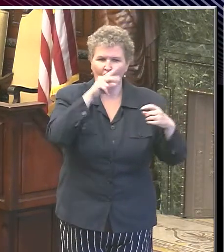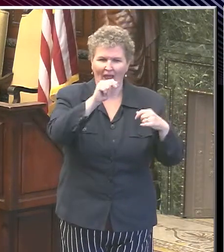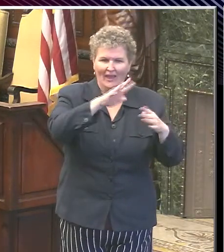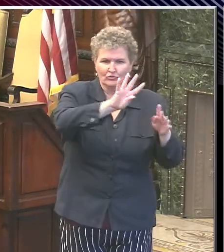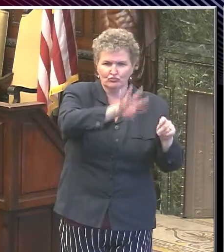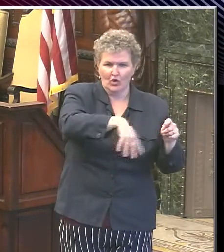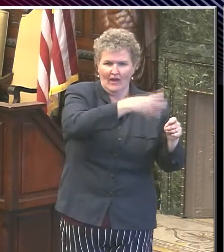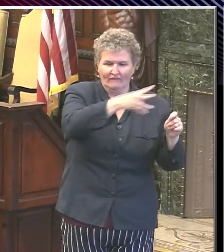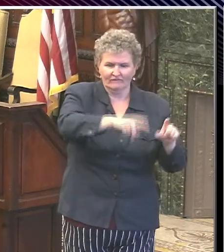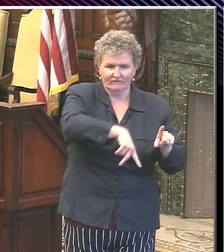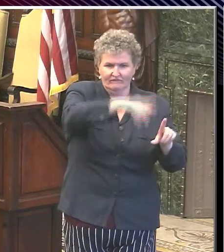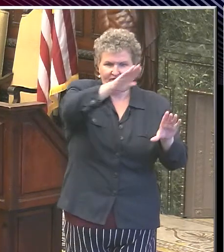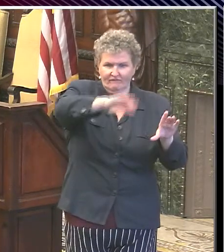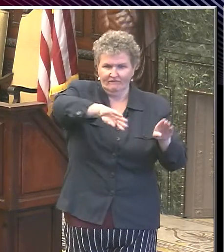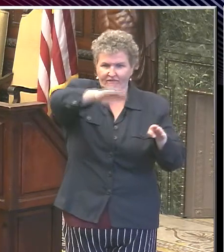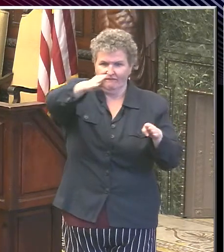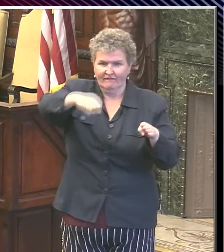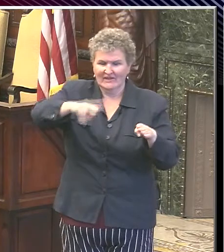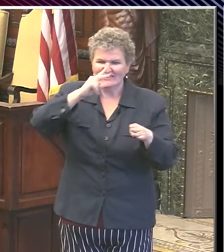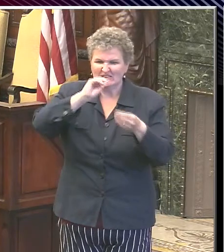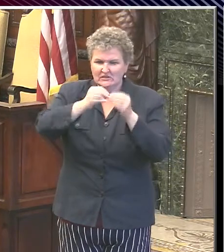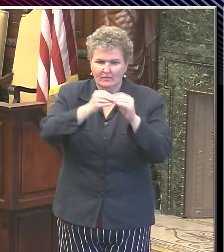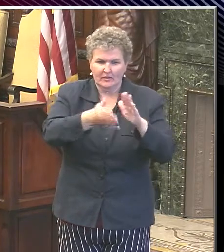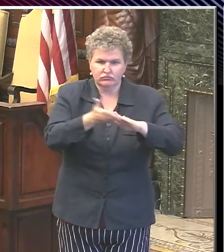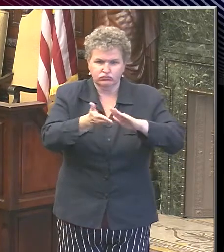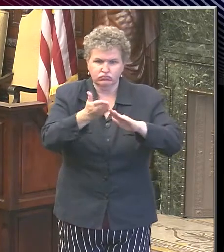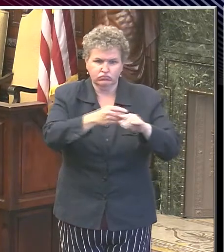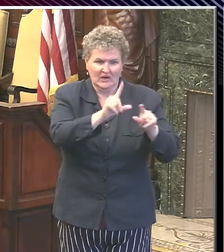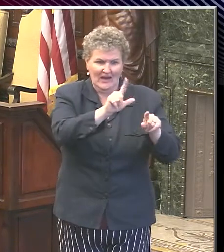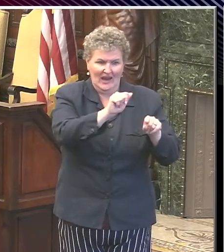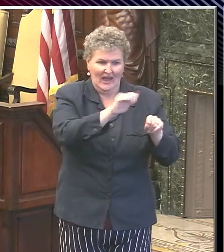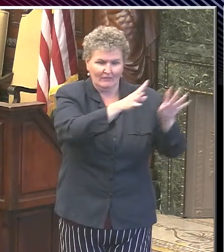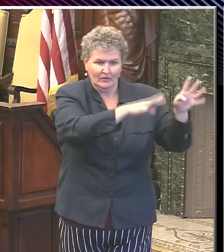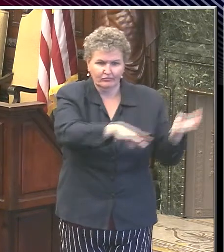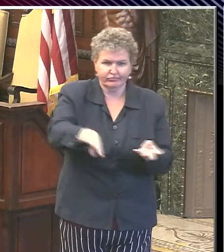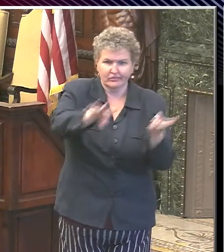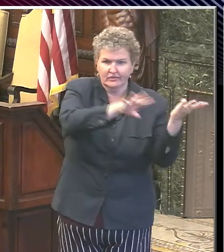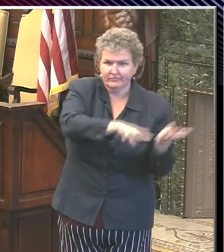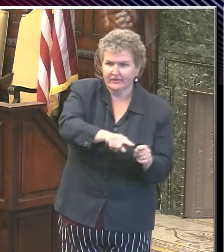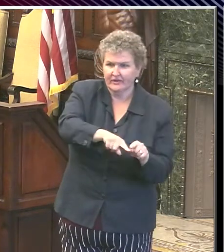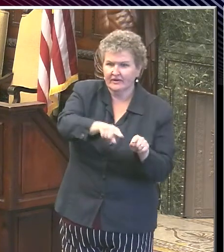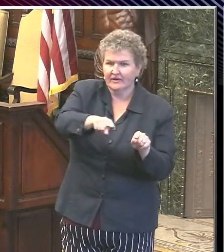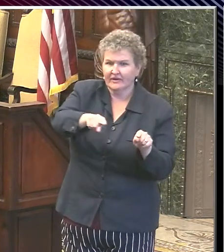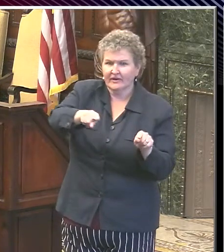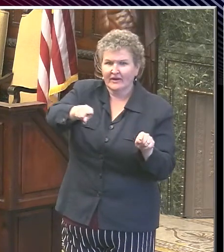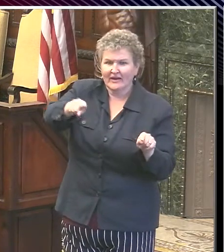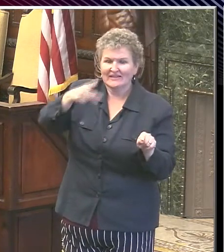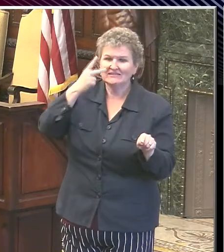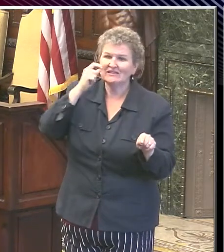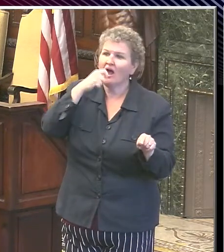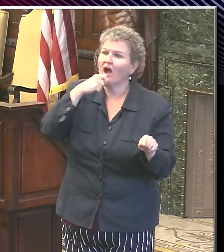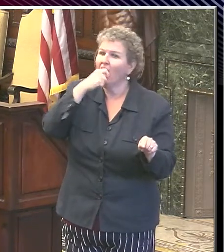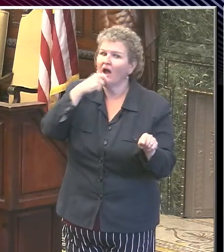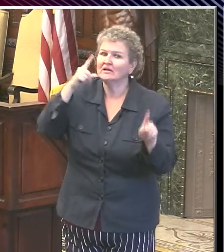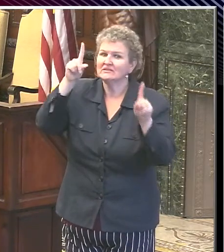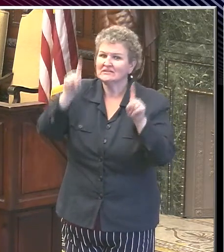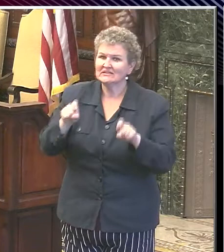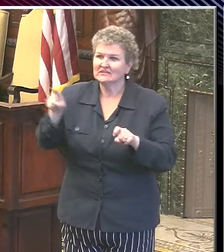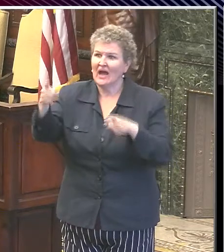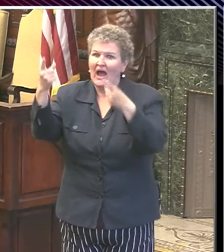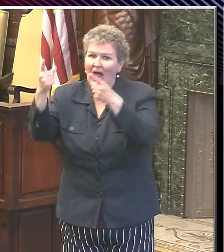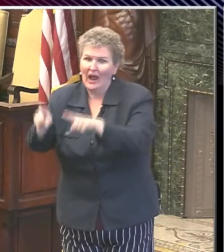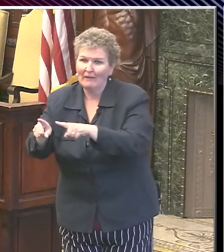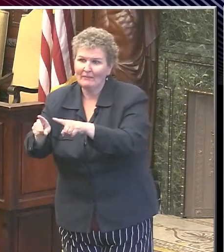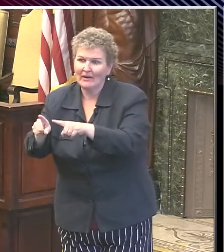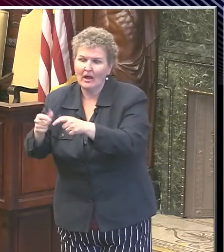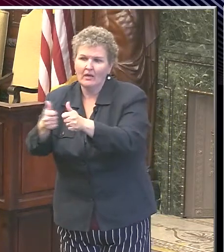date in which the test was run in the laboratory. And that's later than when the test sample was collected. And